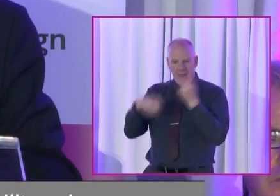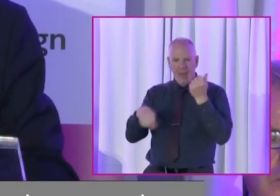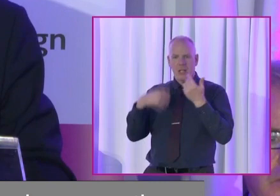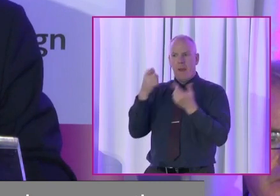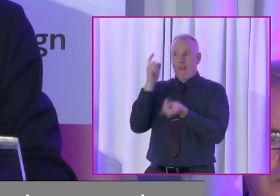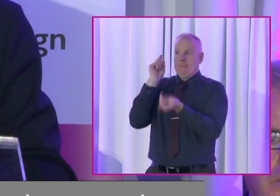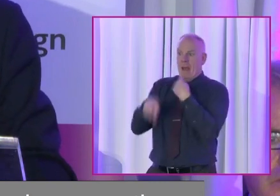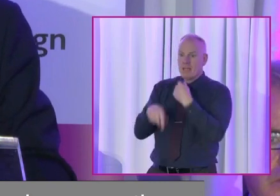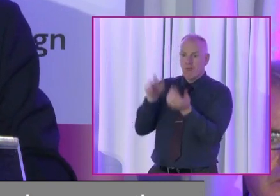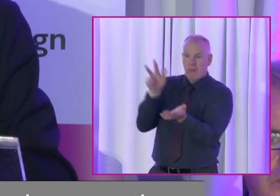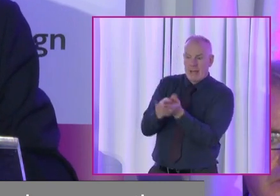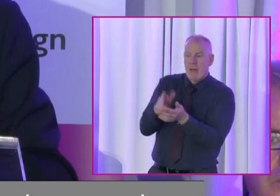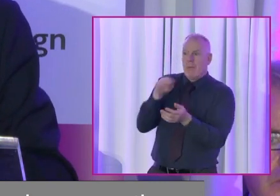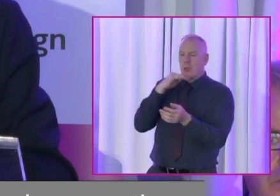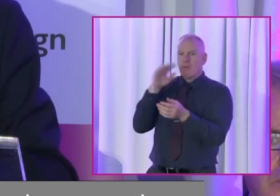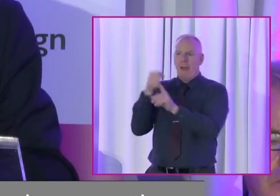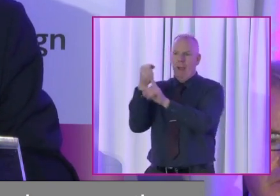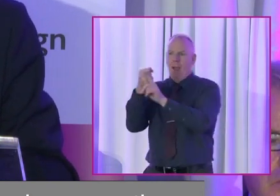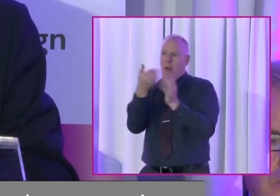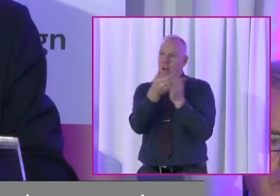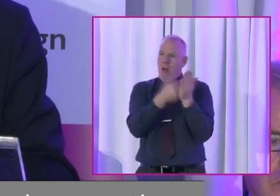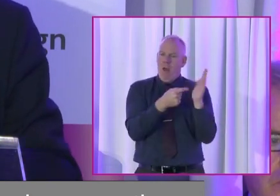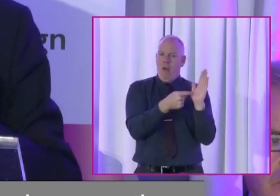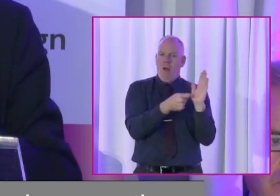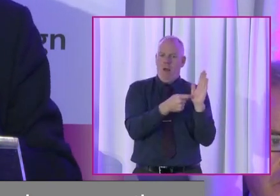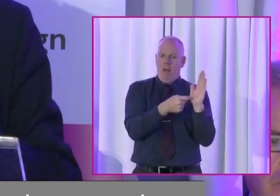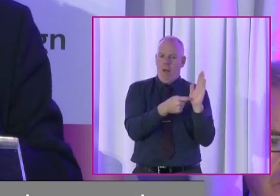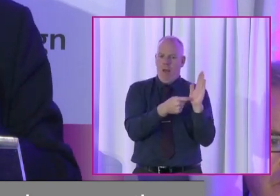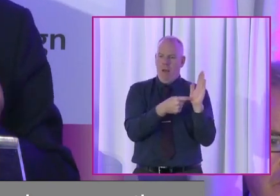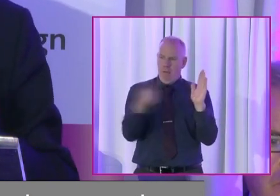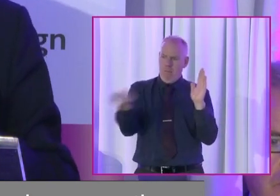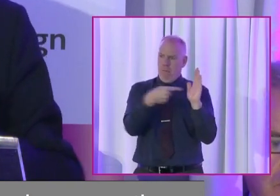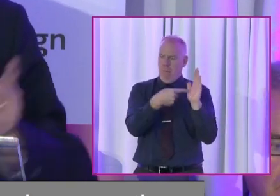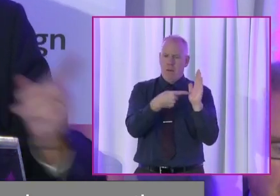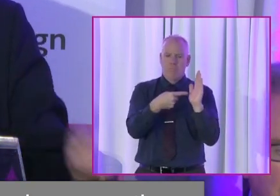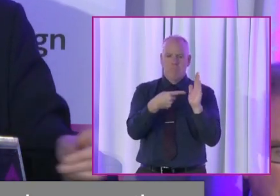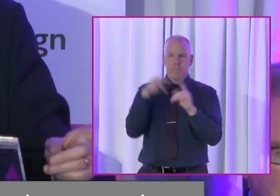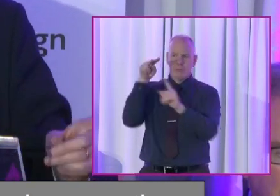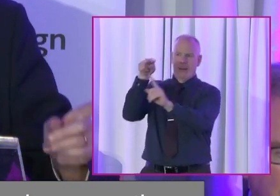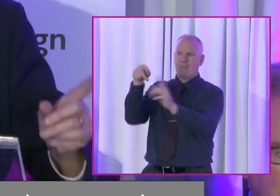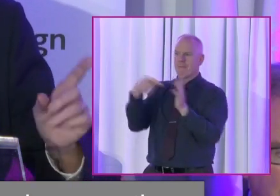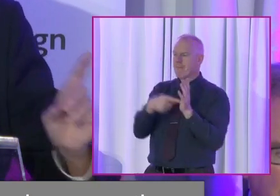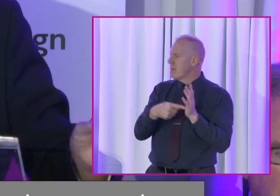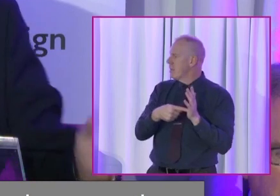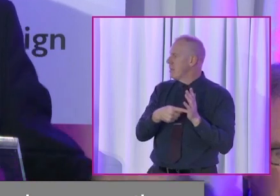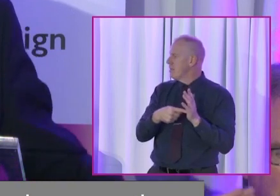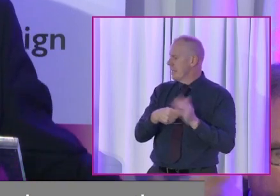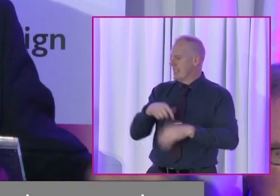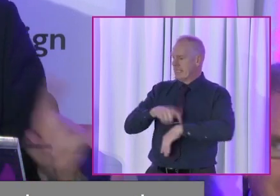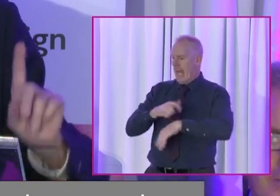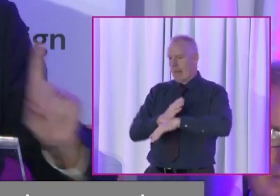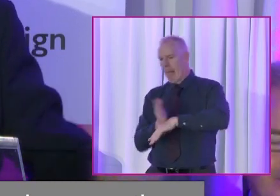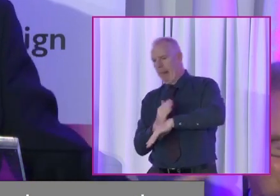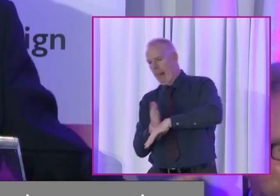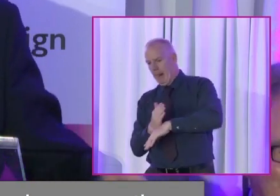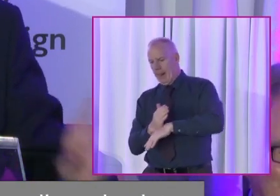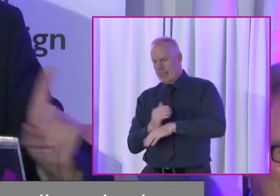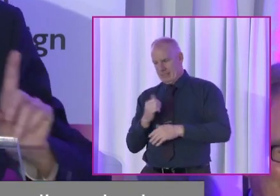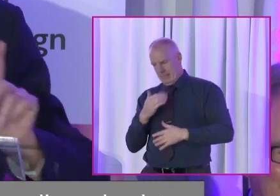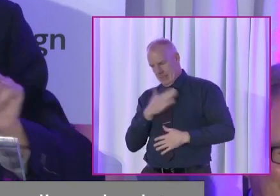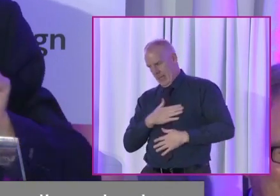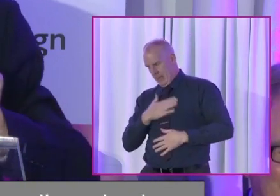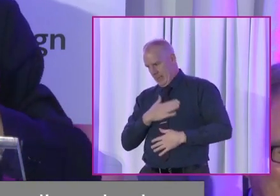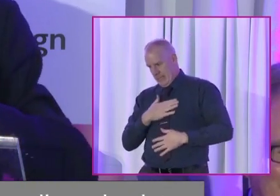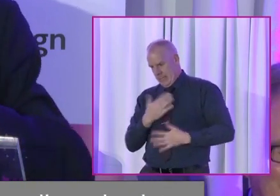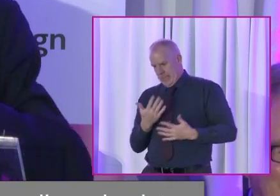standing. I'm going into injury time. Forgive me for a